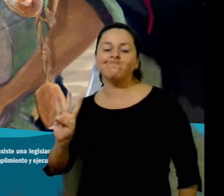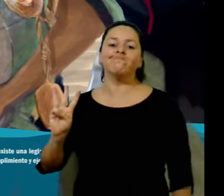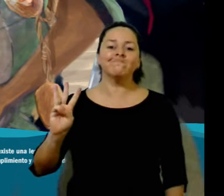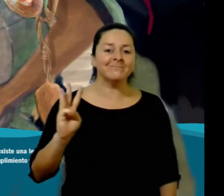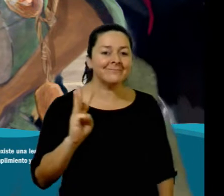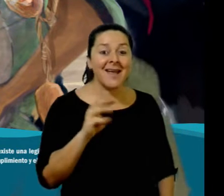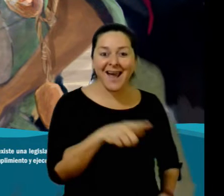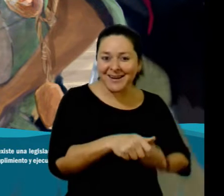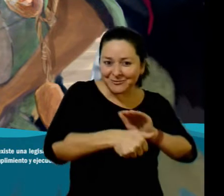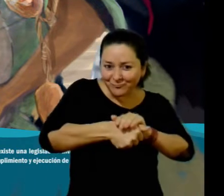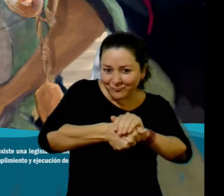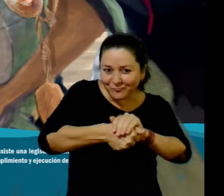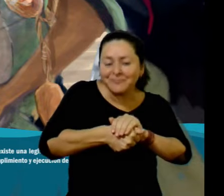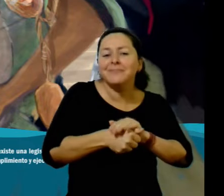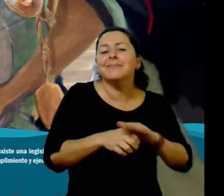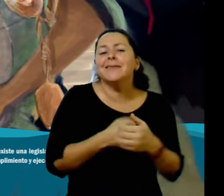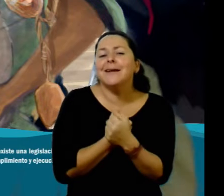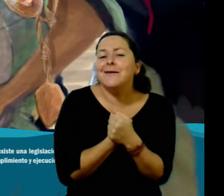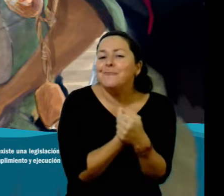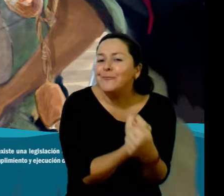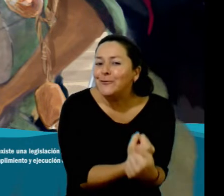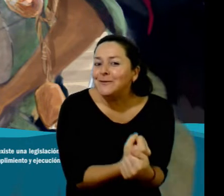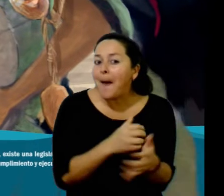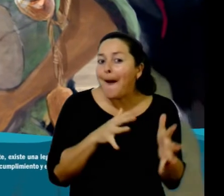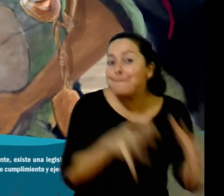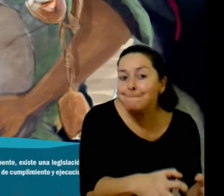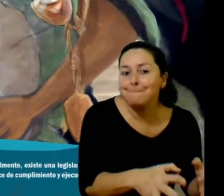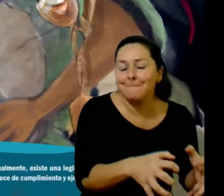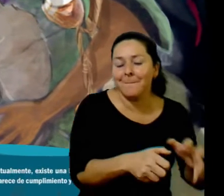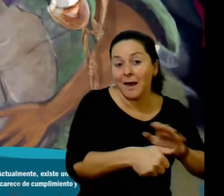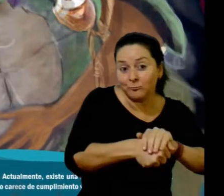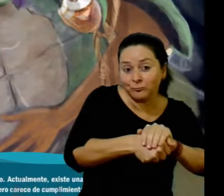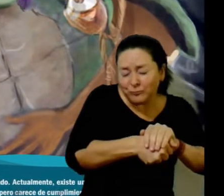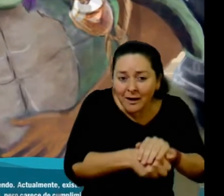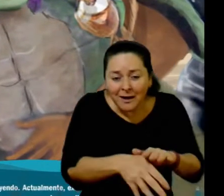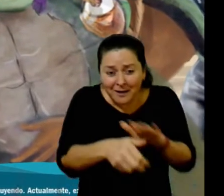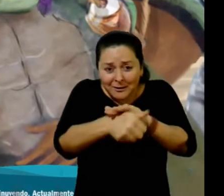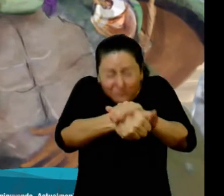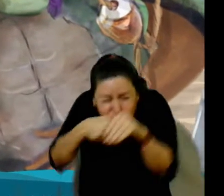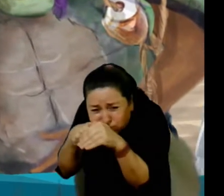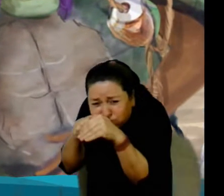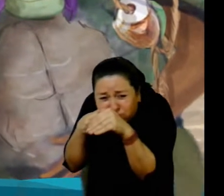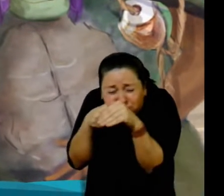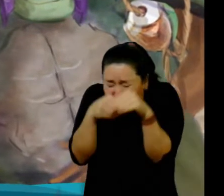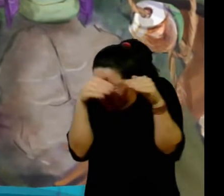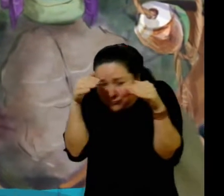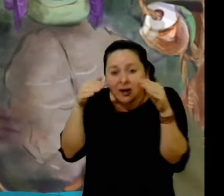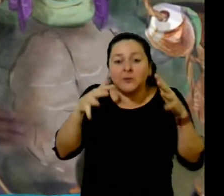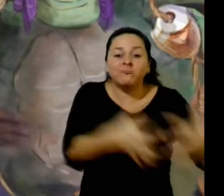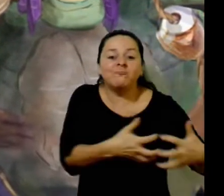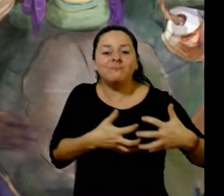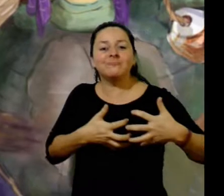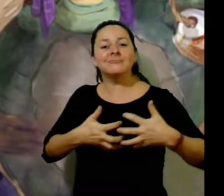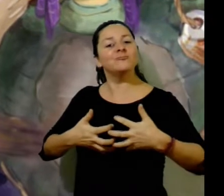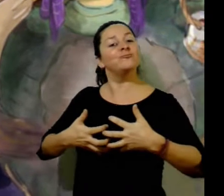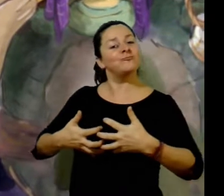approaching. Hun and Midas decide to go back into the water, but first they gently whisper, We love you so much,